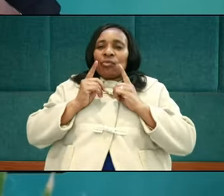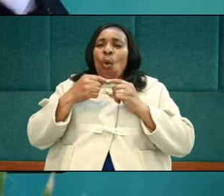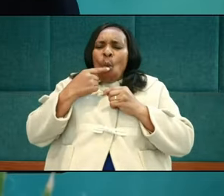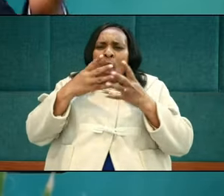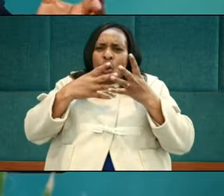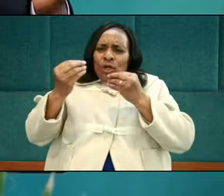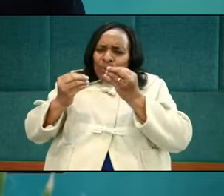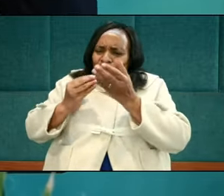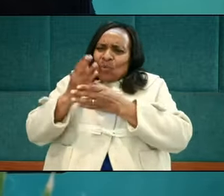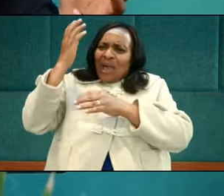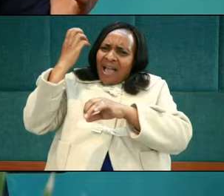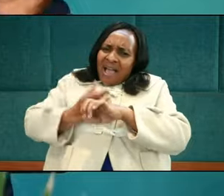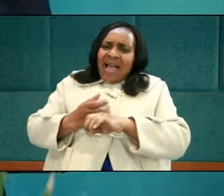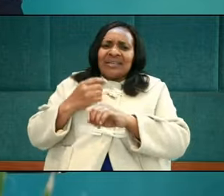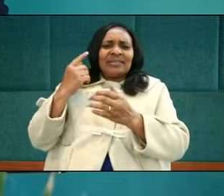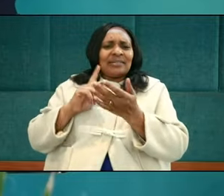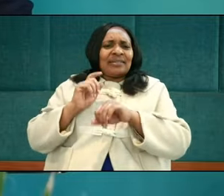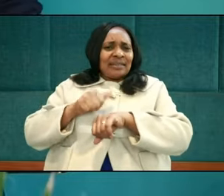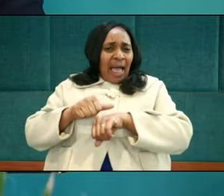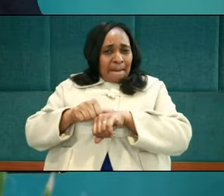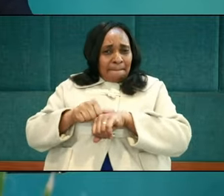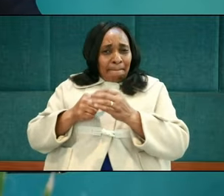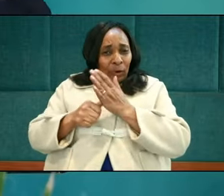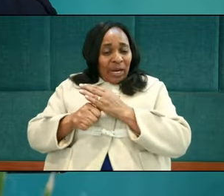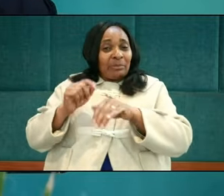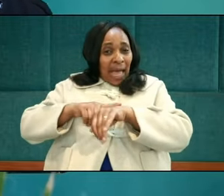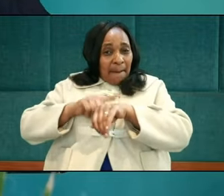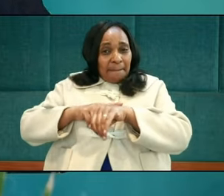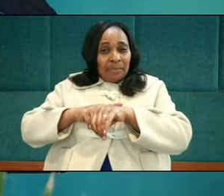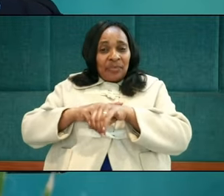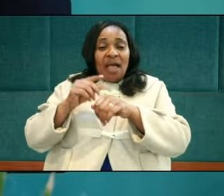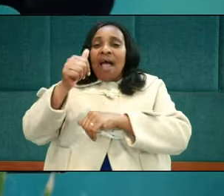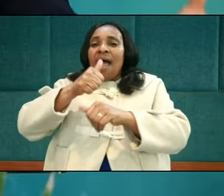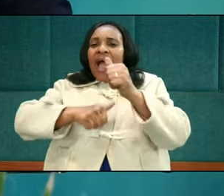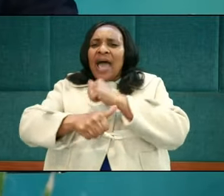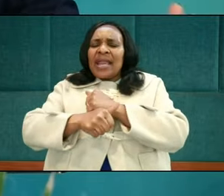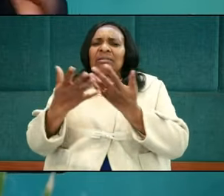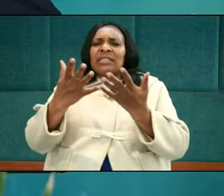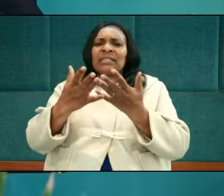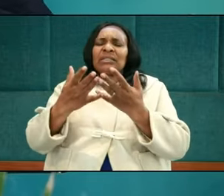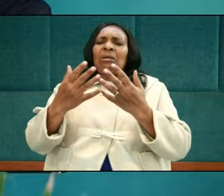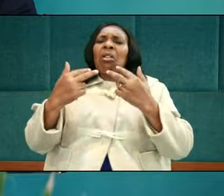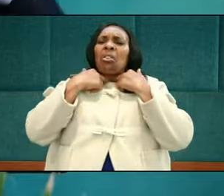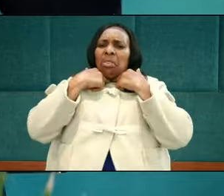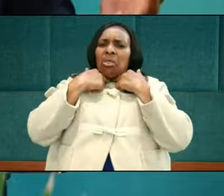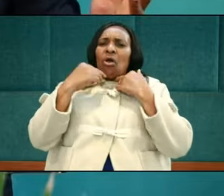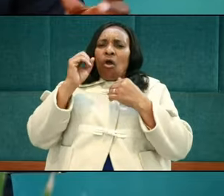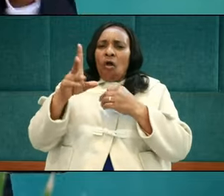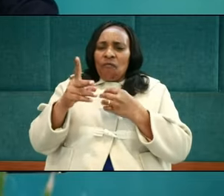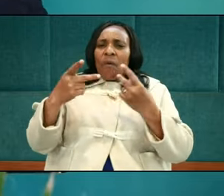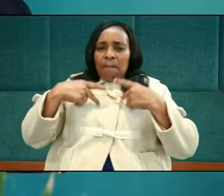through the terrible ordeal of being under the dictatorship or under the